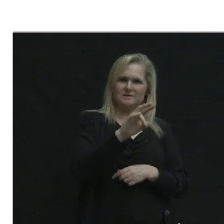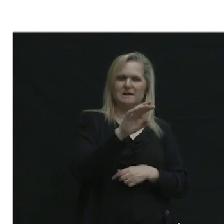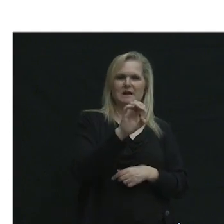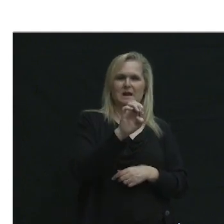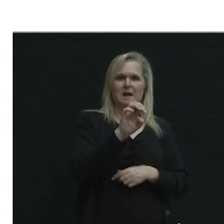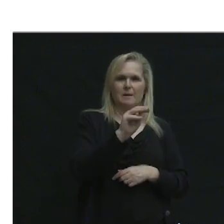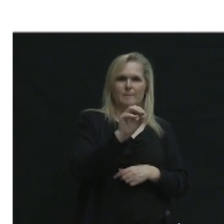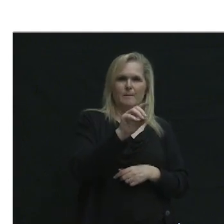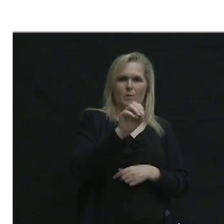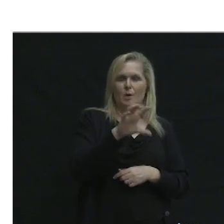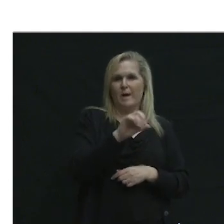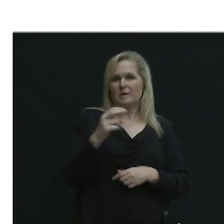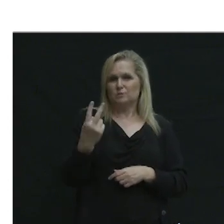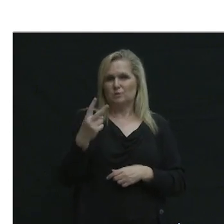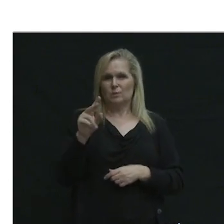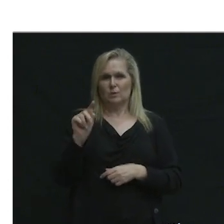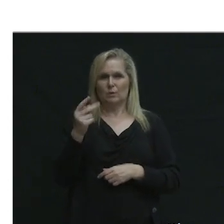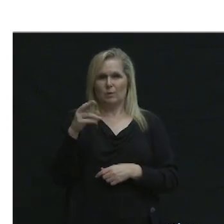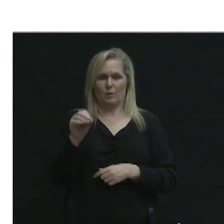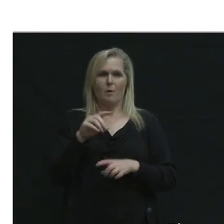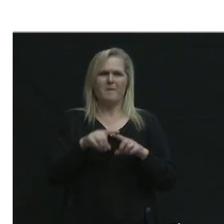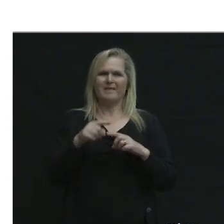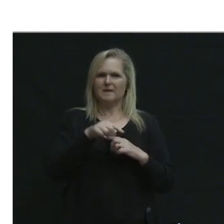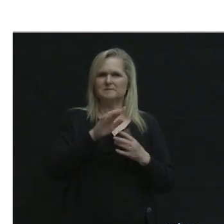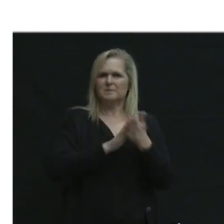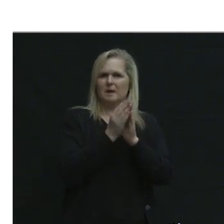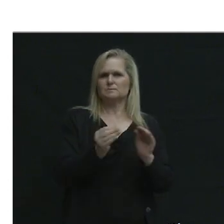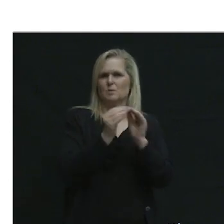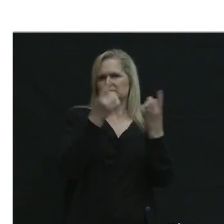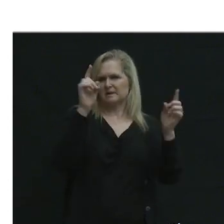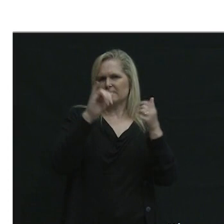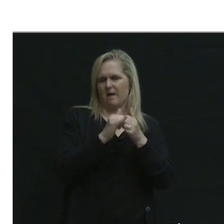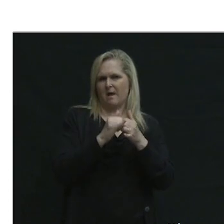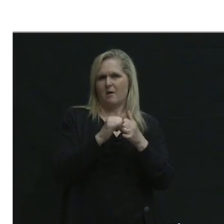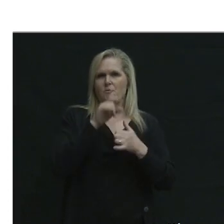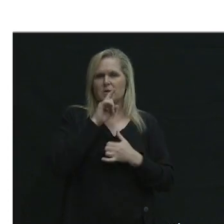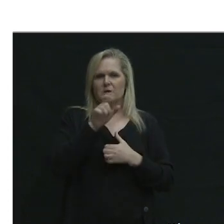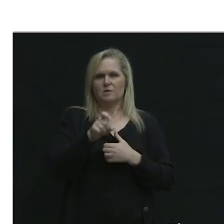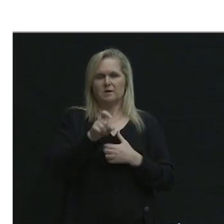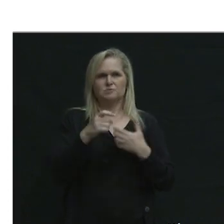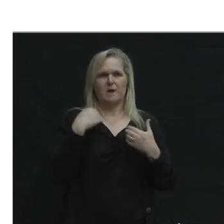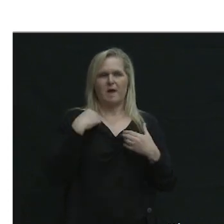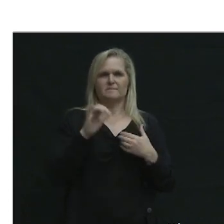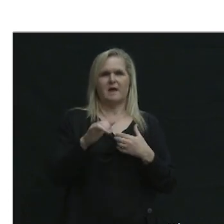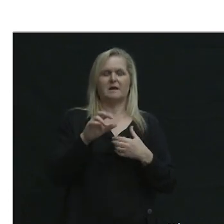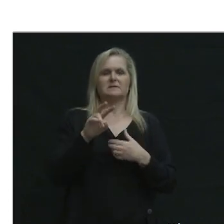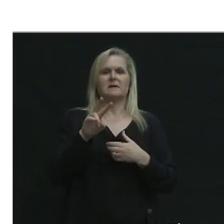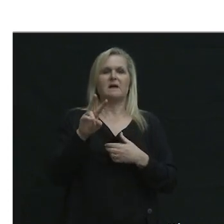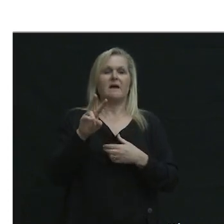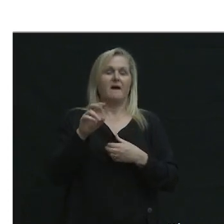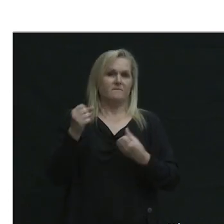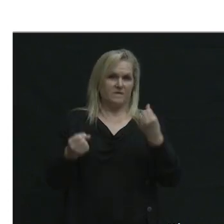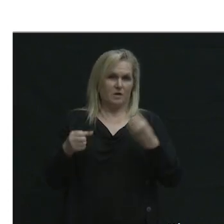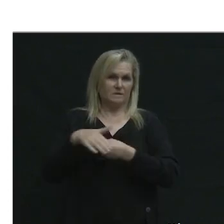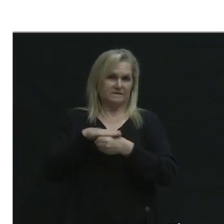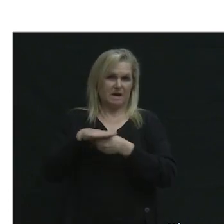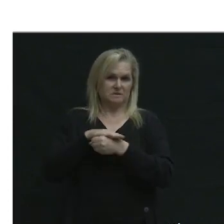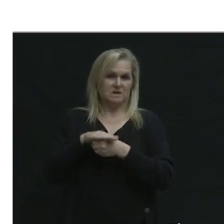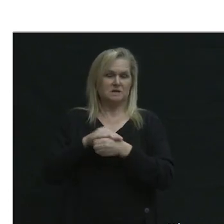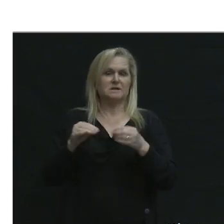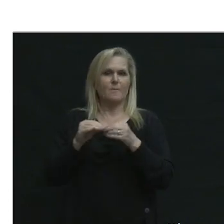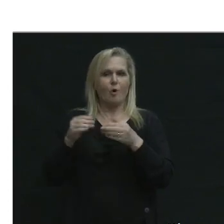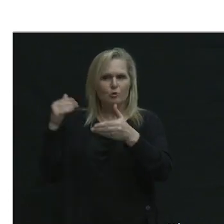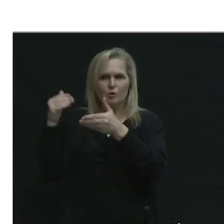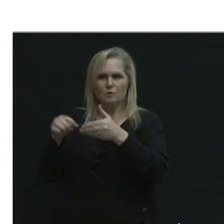does it take to make it more successful? Really proximity to vehicle stations and more vehicle available.